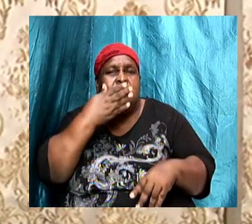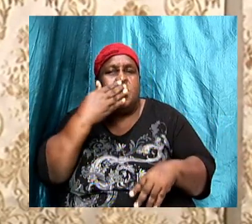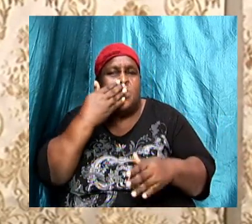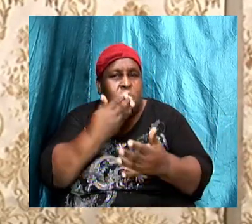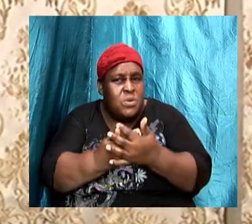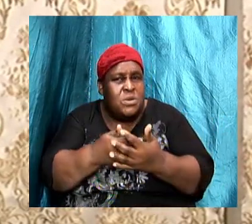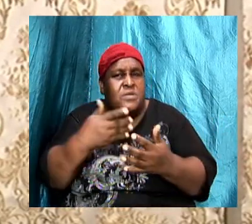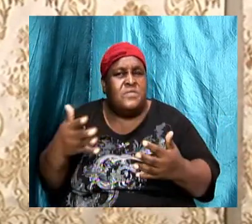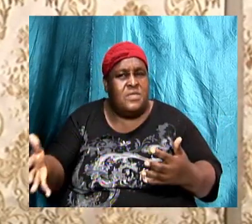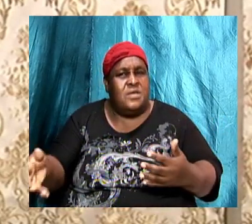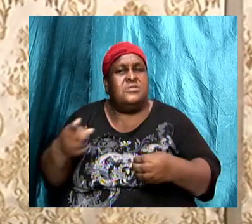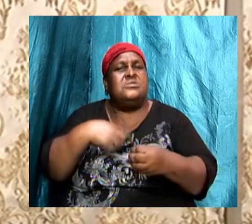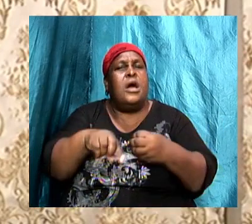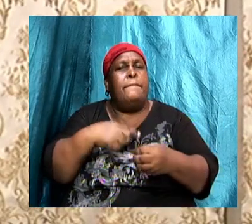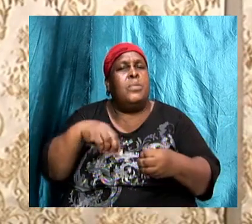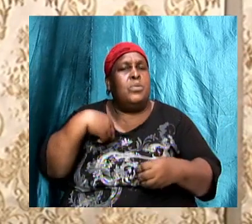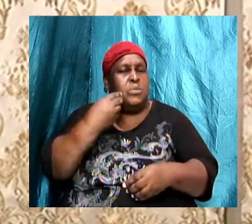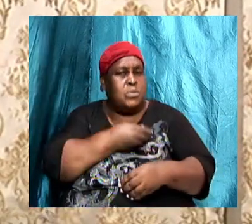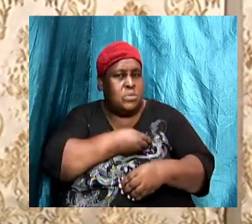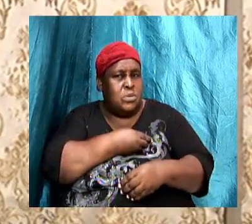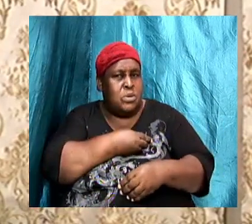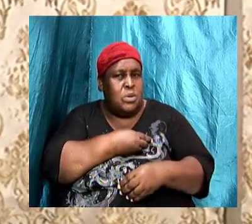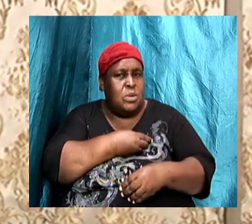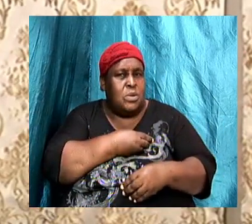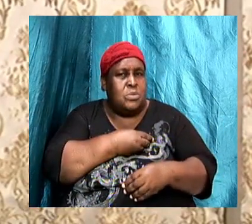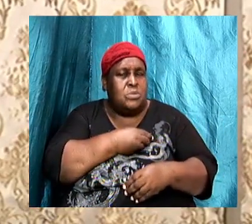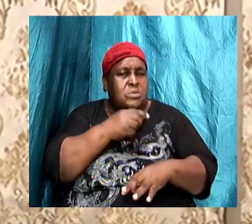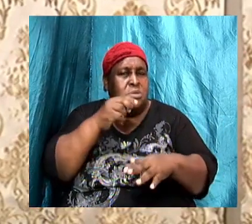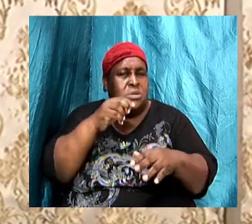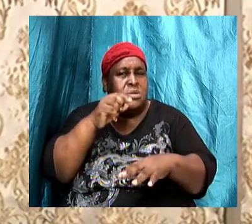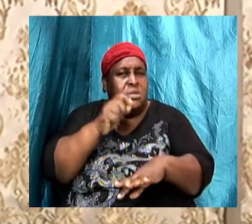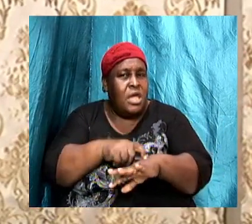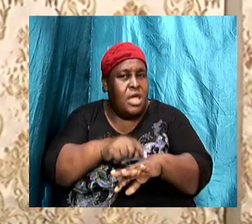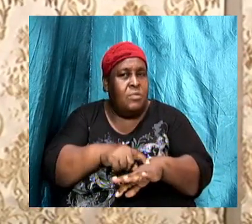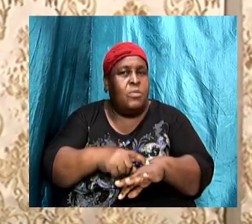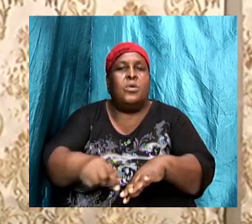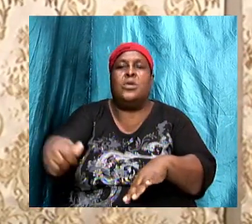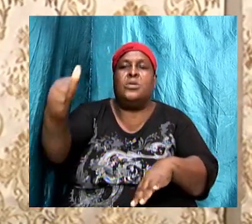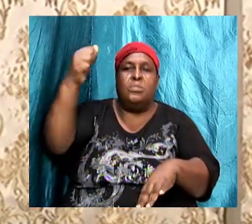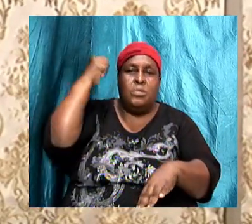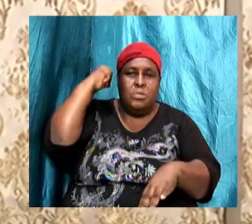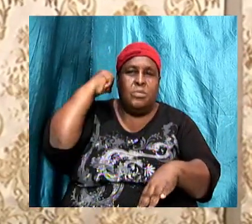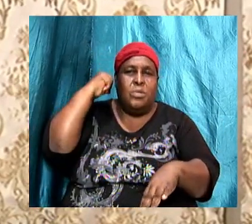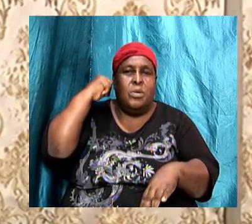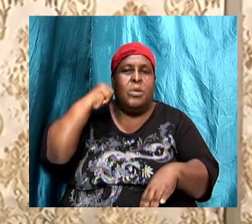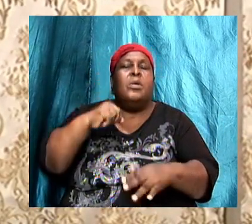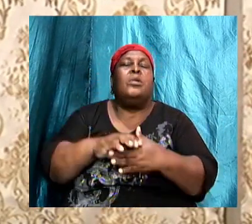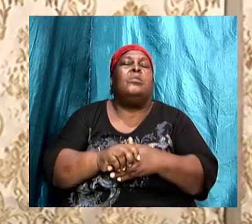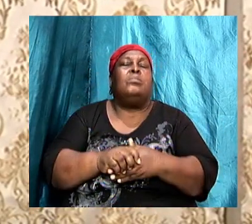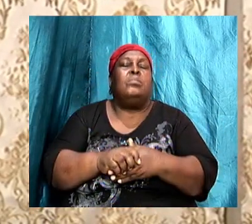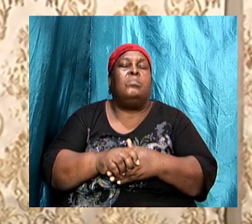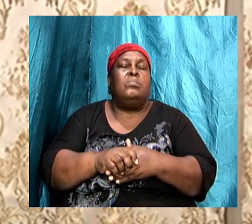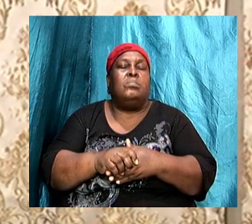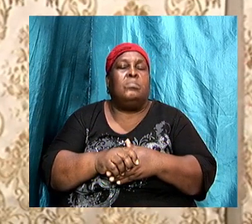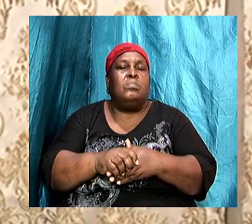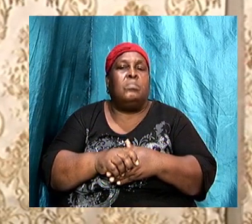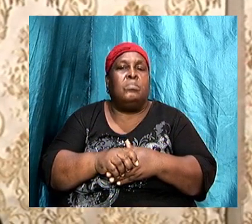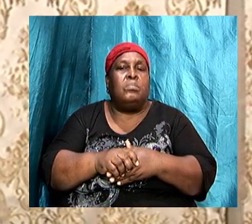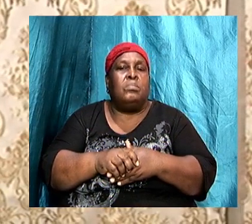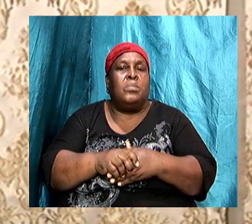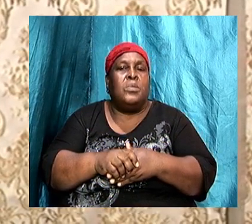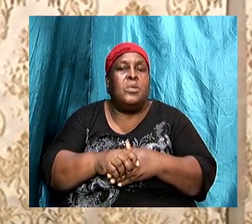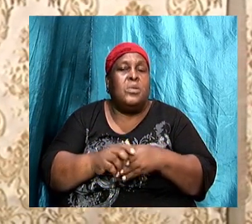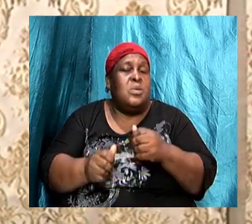to be rebuked, rebuked by the Lord or rebuked by the leadership. We are going to be commended by the Lord or we are going to be commended by the leadership.